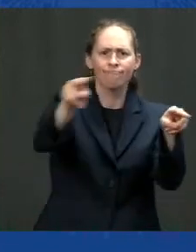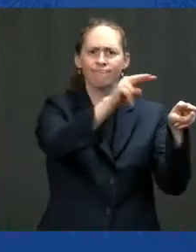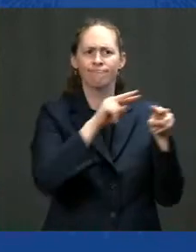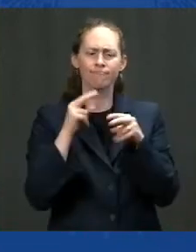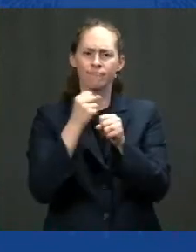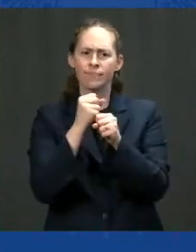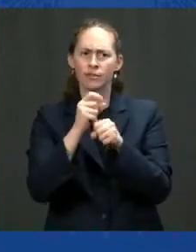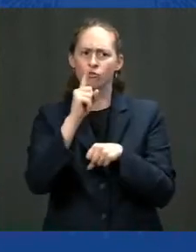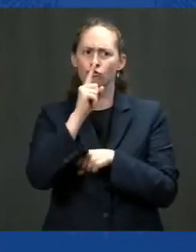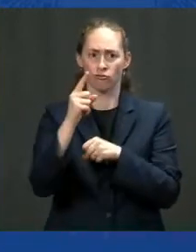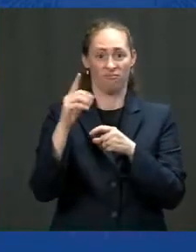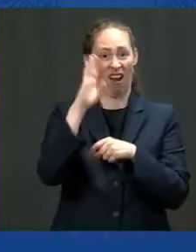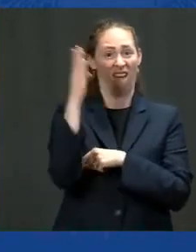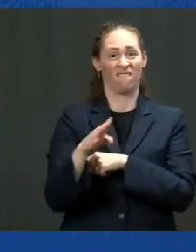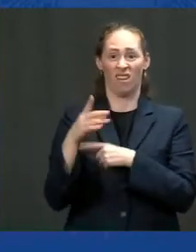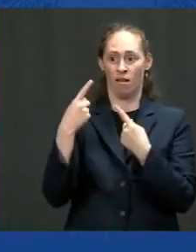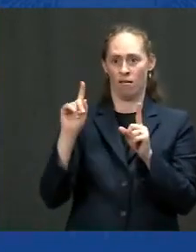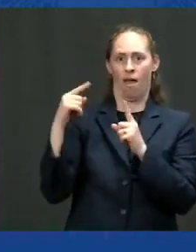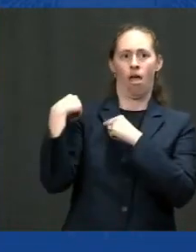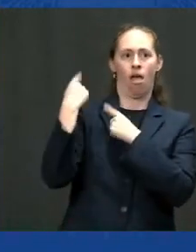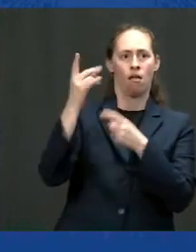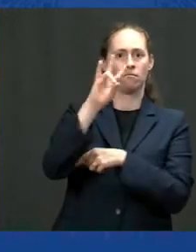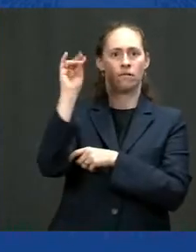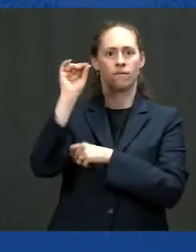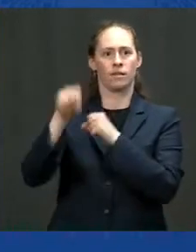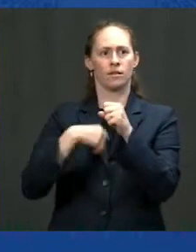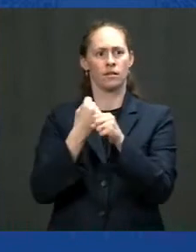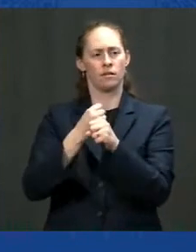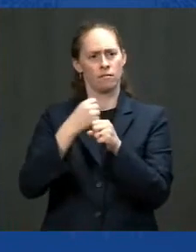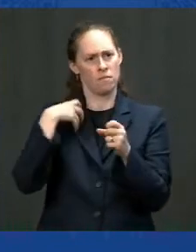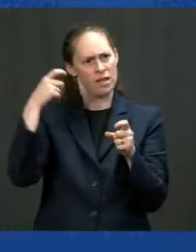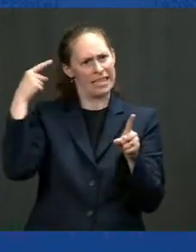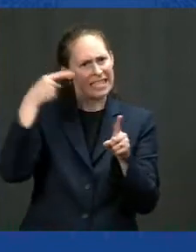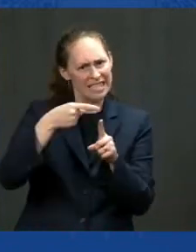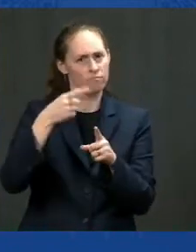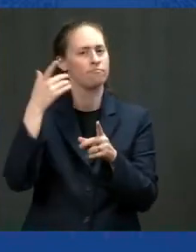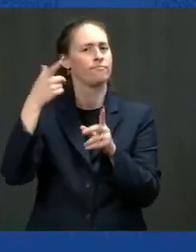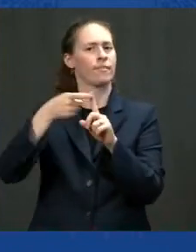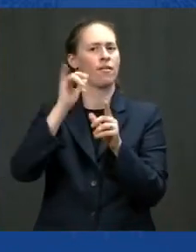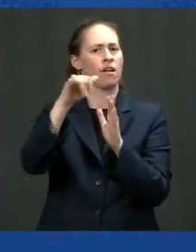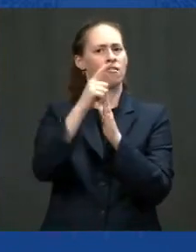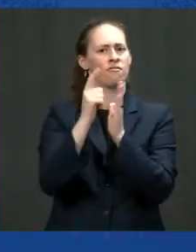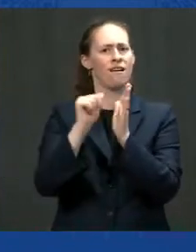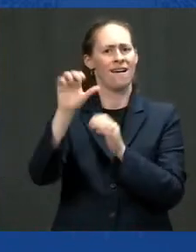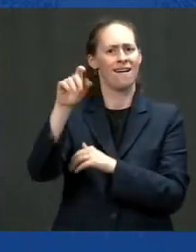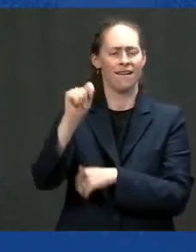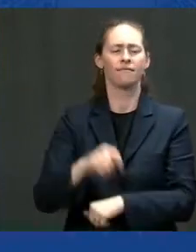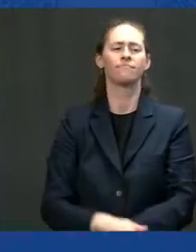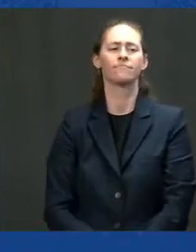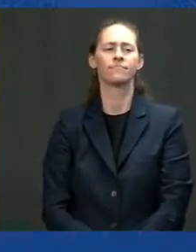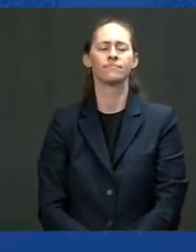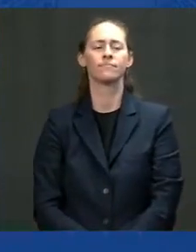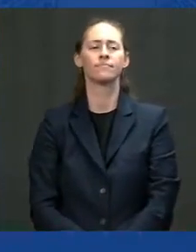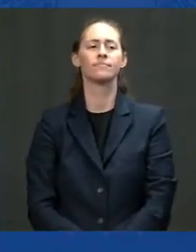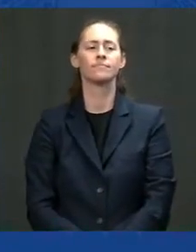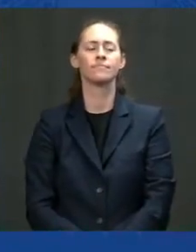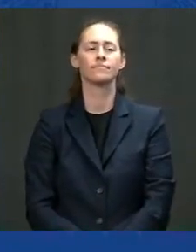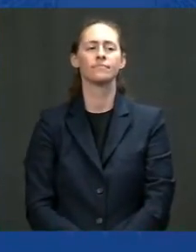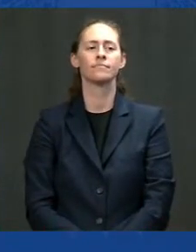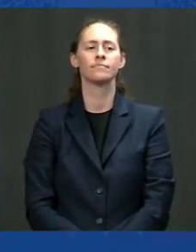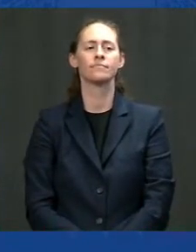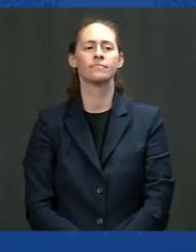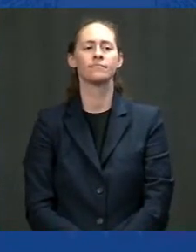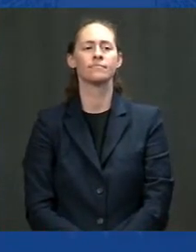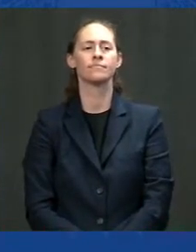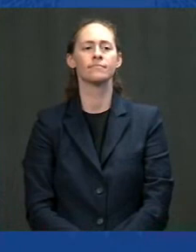Right now, if manufacture a vehicle, I suspect you guys know about that. that gets purchased by the federal government,